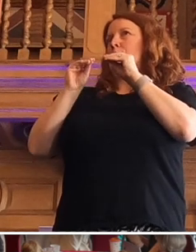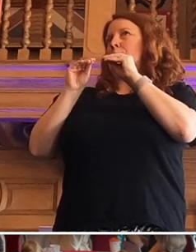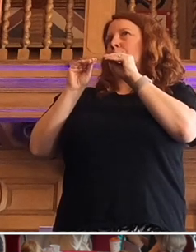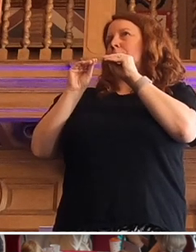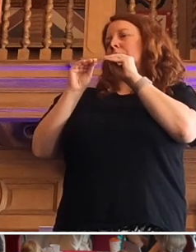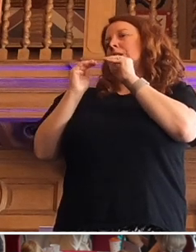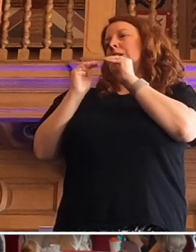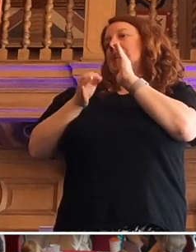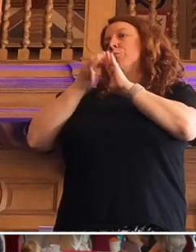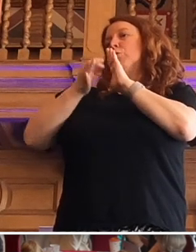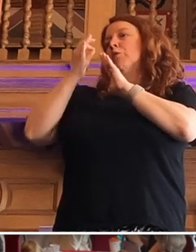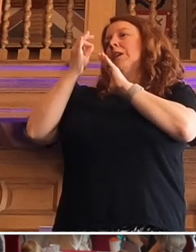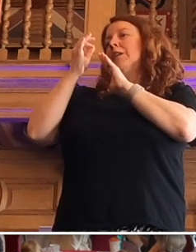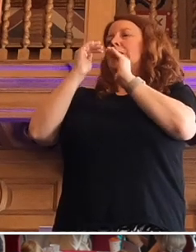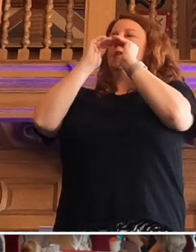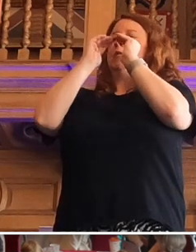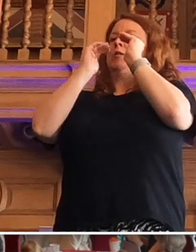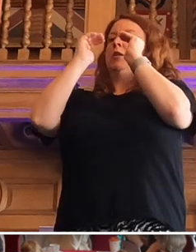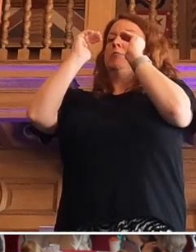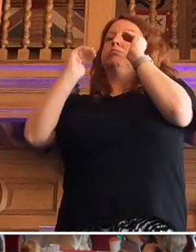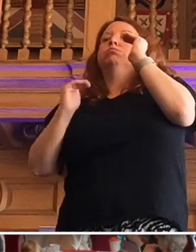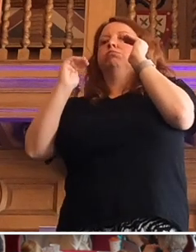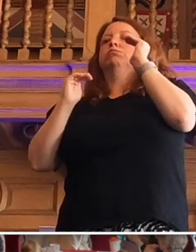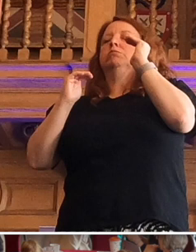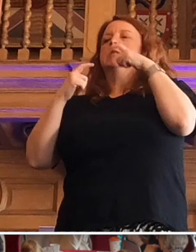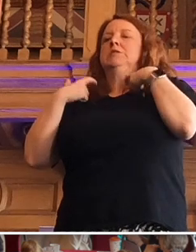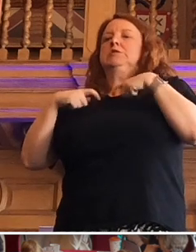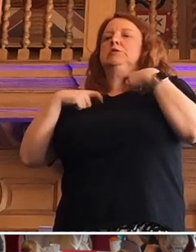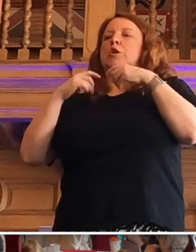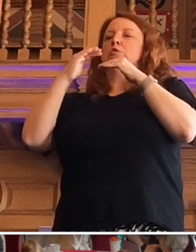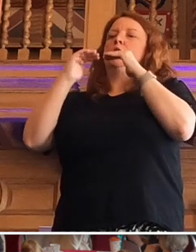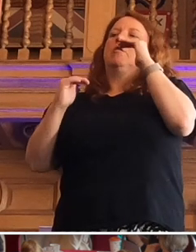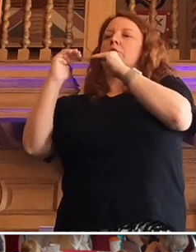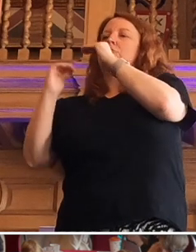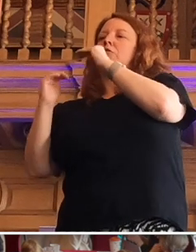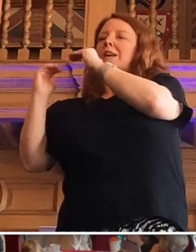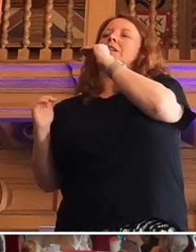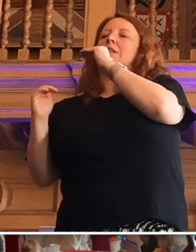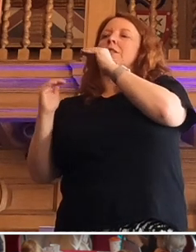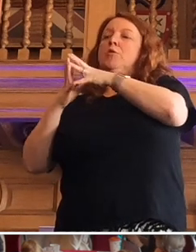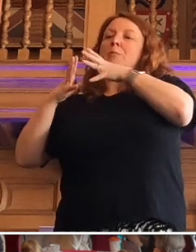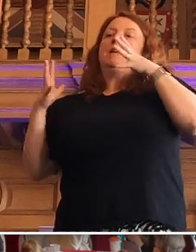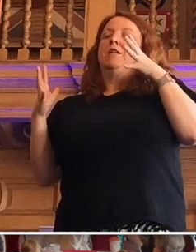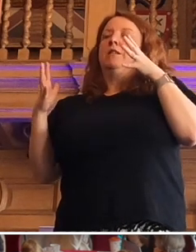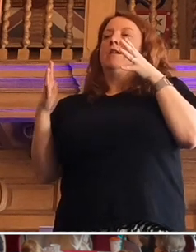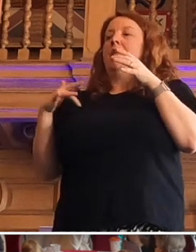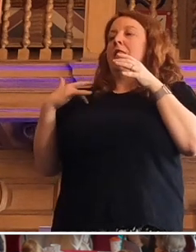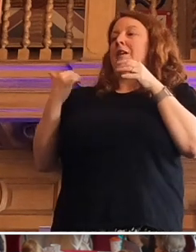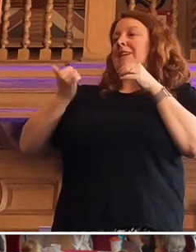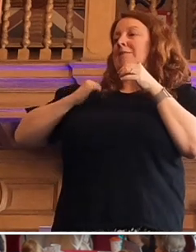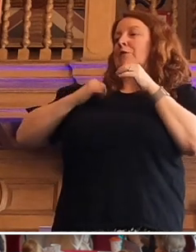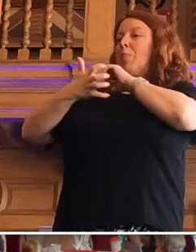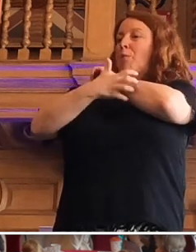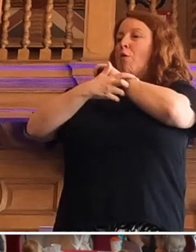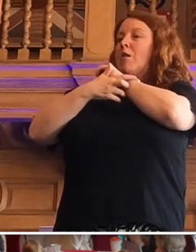inequalities got bigger, the social gradient and the regional differences got bigger and life expectancy for the poorest